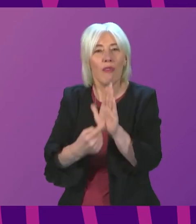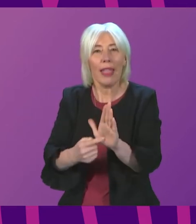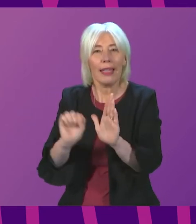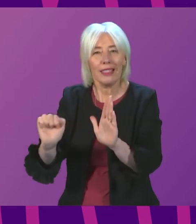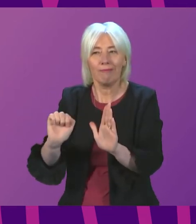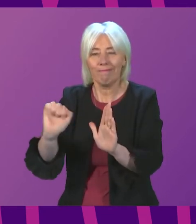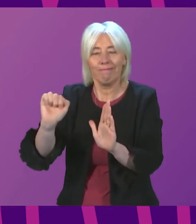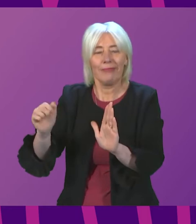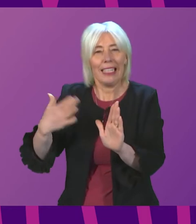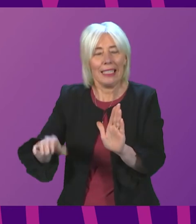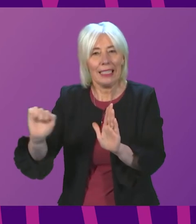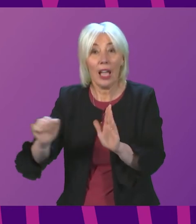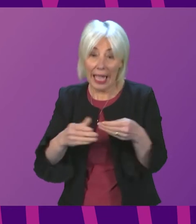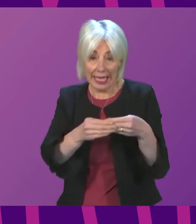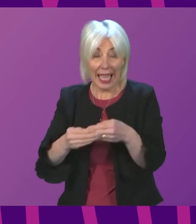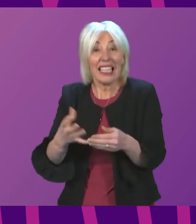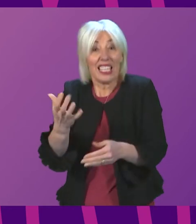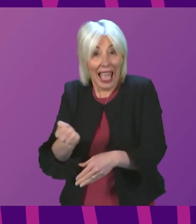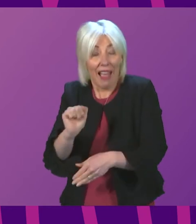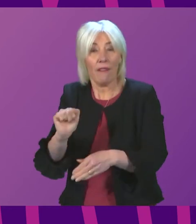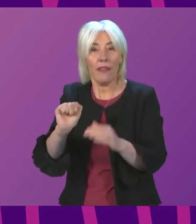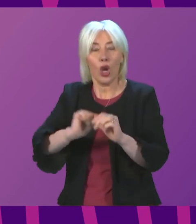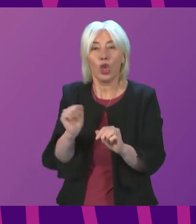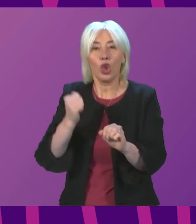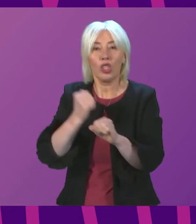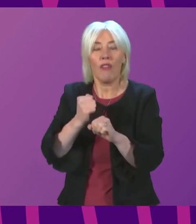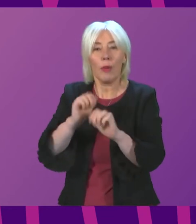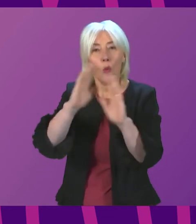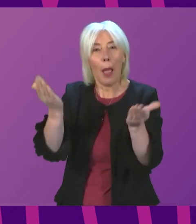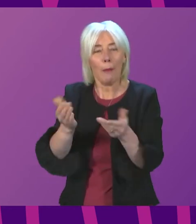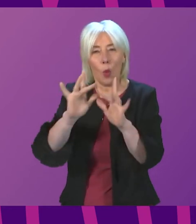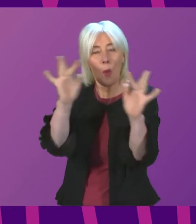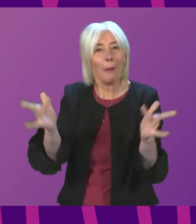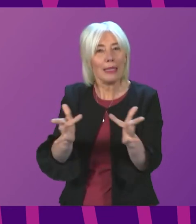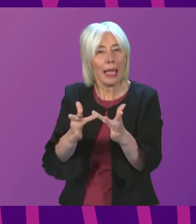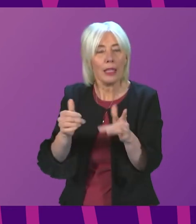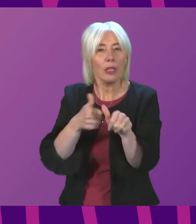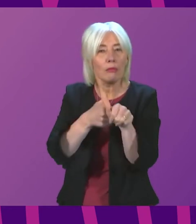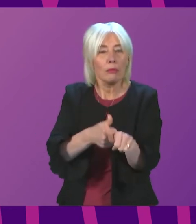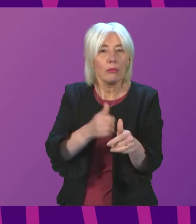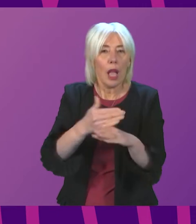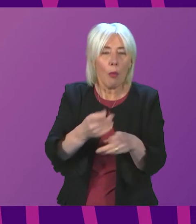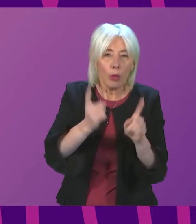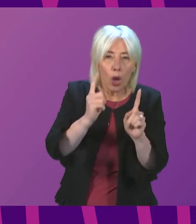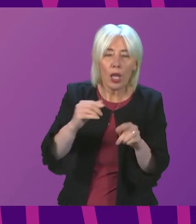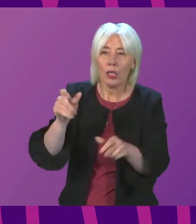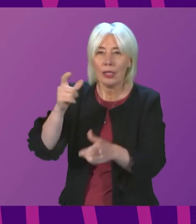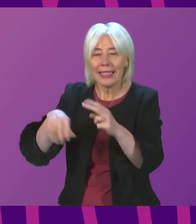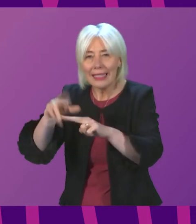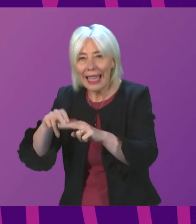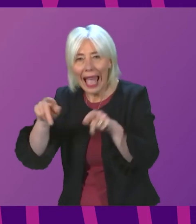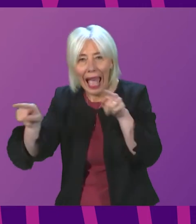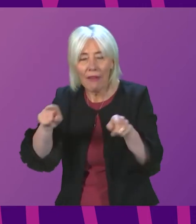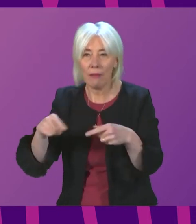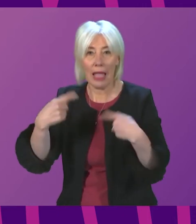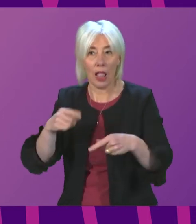said earlier on, there is guidance available on the Scottish Government website to assist both employers and workers to reach the right decisions there that allow people